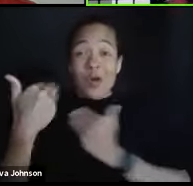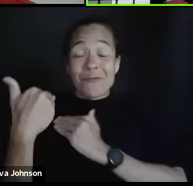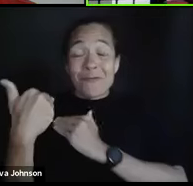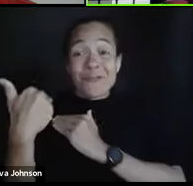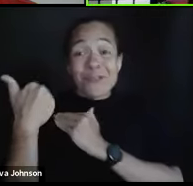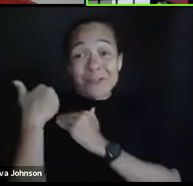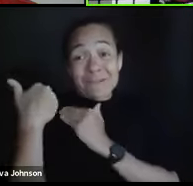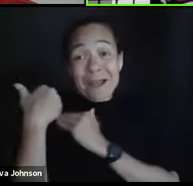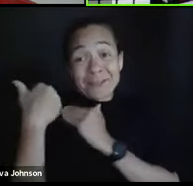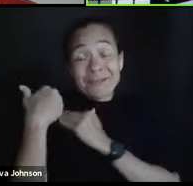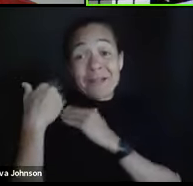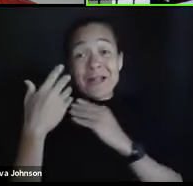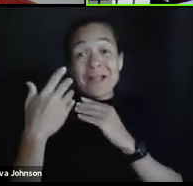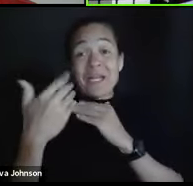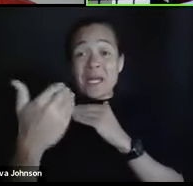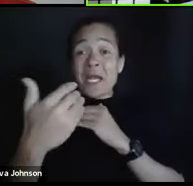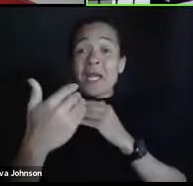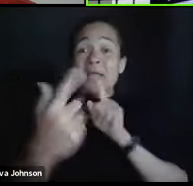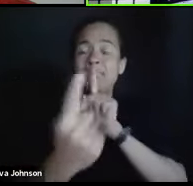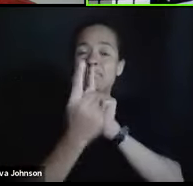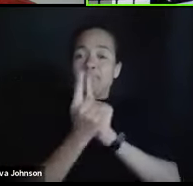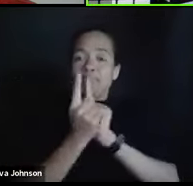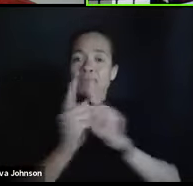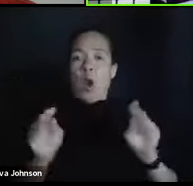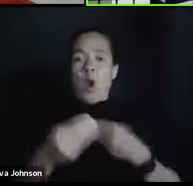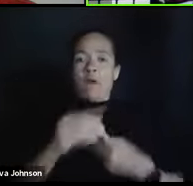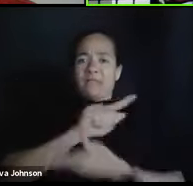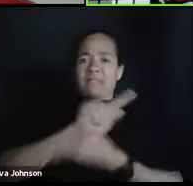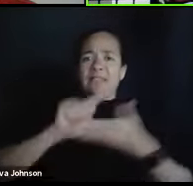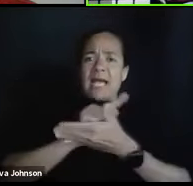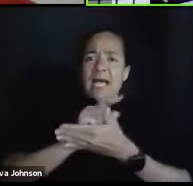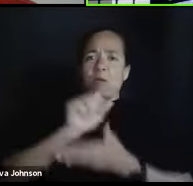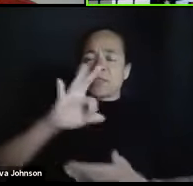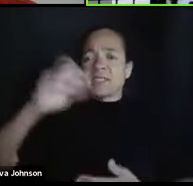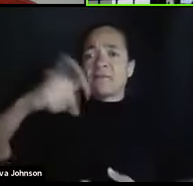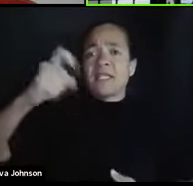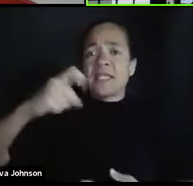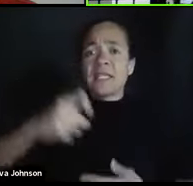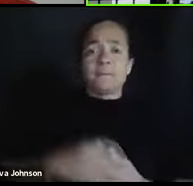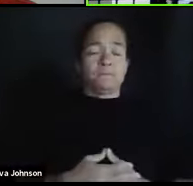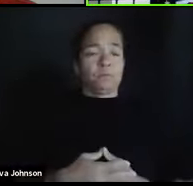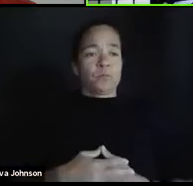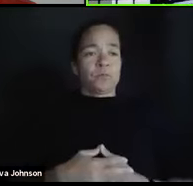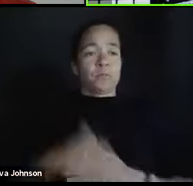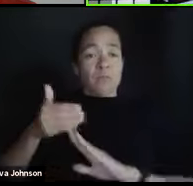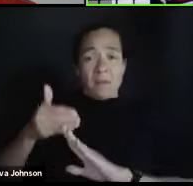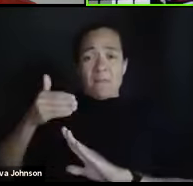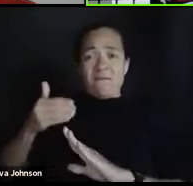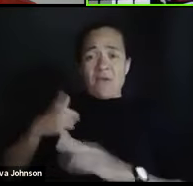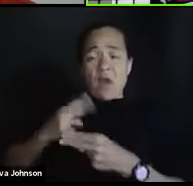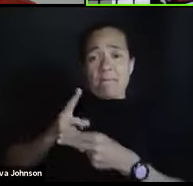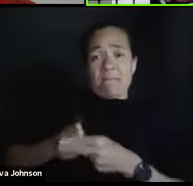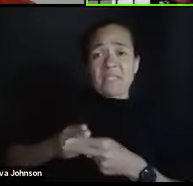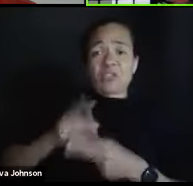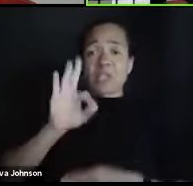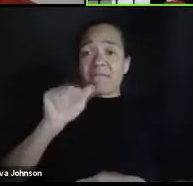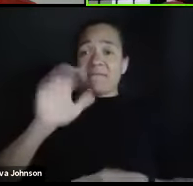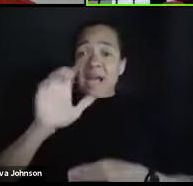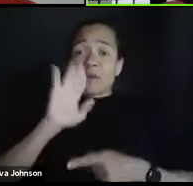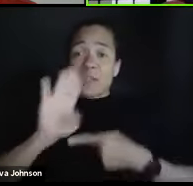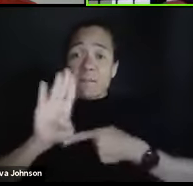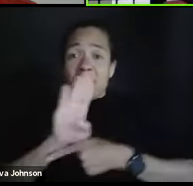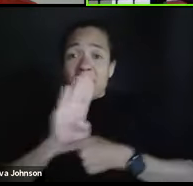attend to office hours, for example. I said previously how busy faculty are. We are